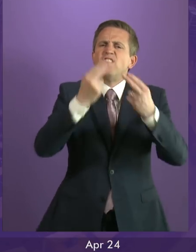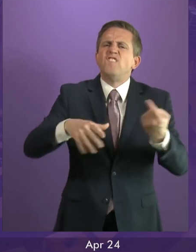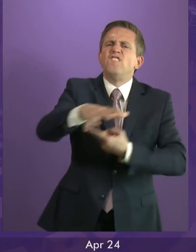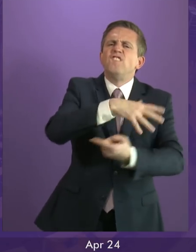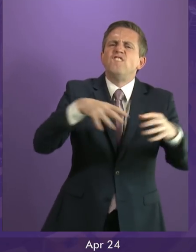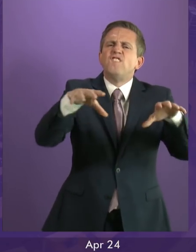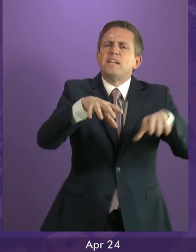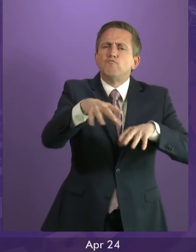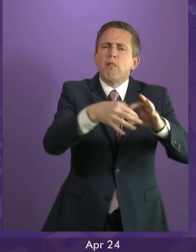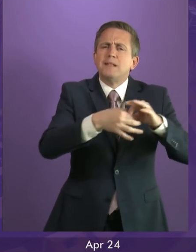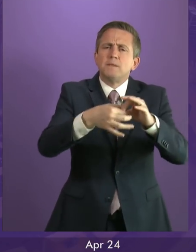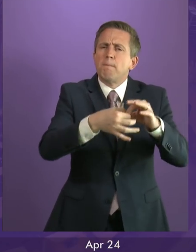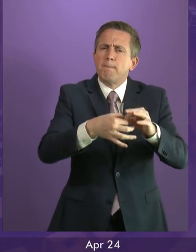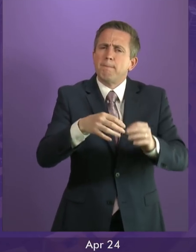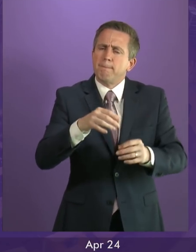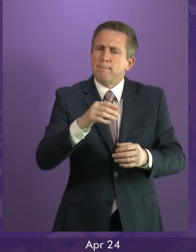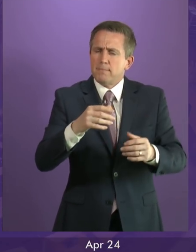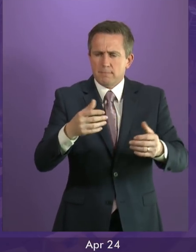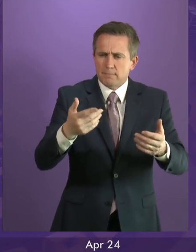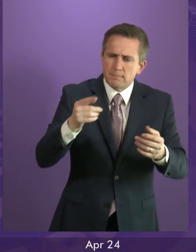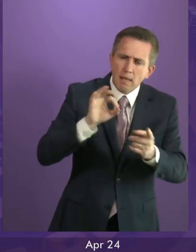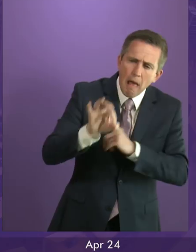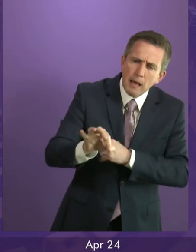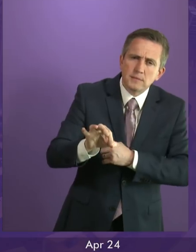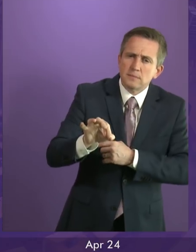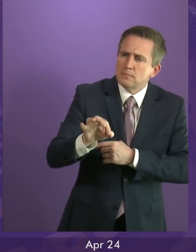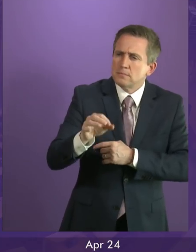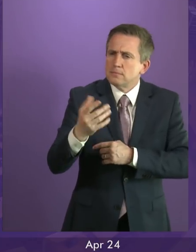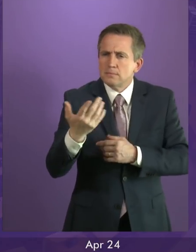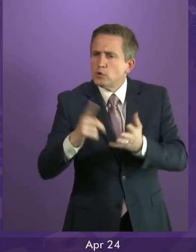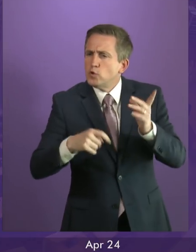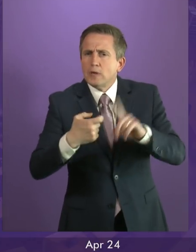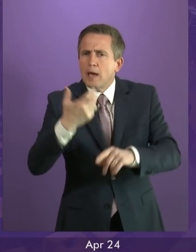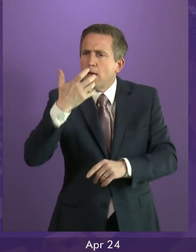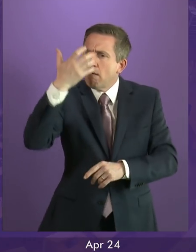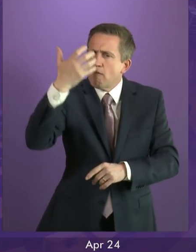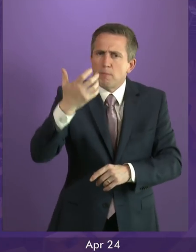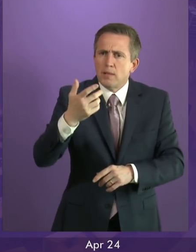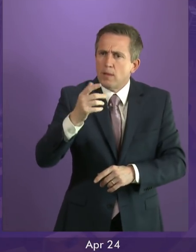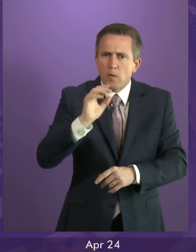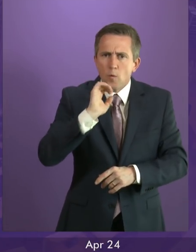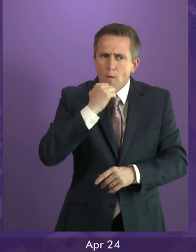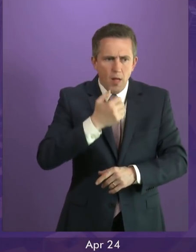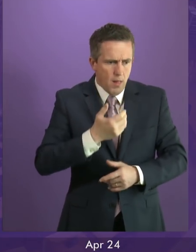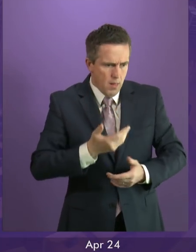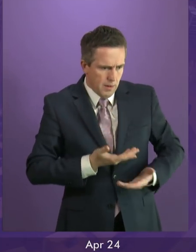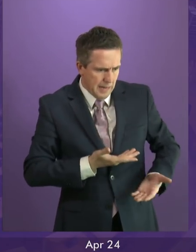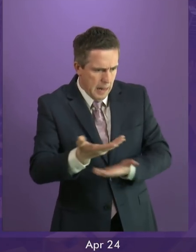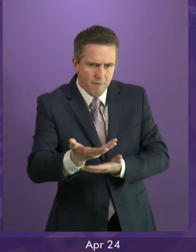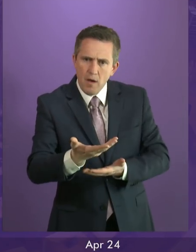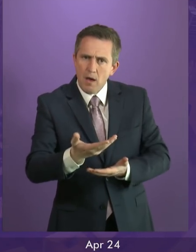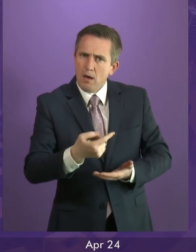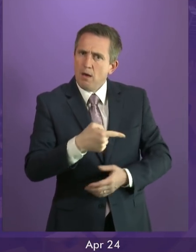or the question rather for those who propose federalism is where's the UK government that's going to deliver it? Because we cannot